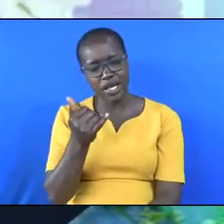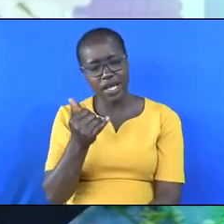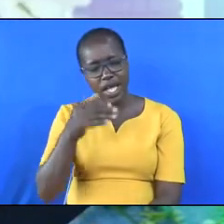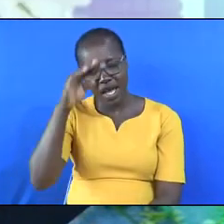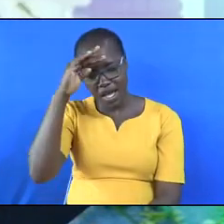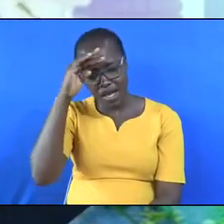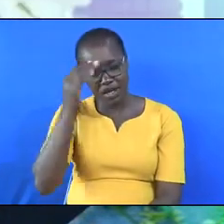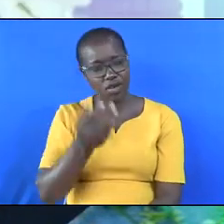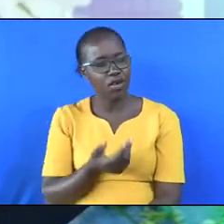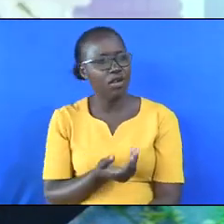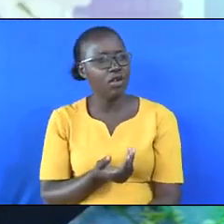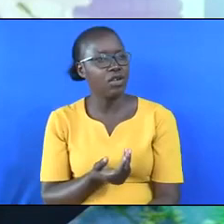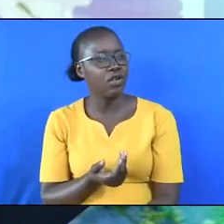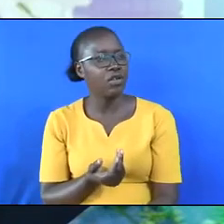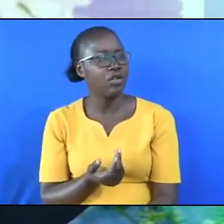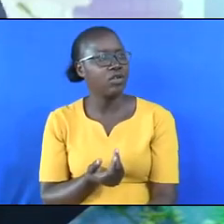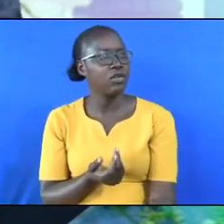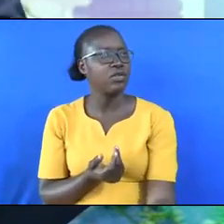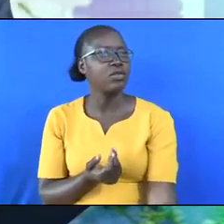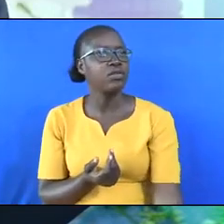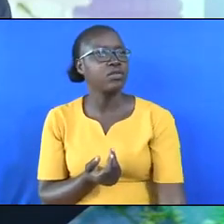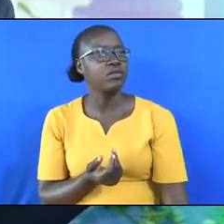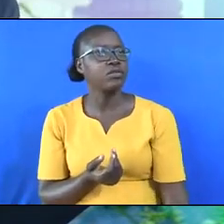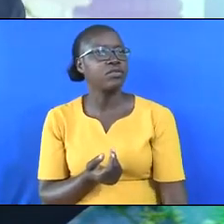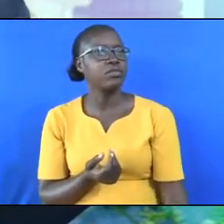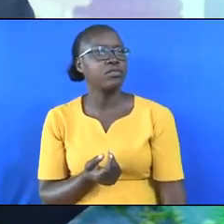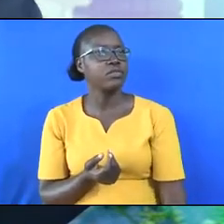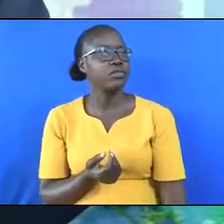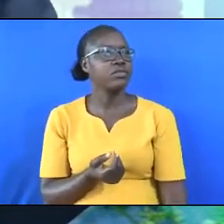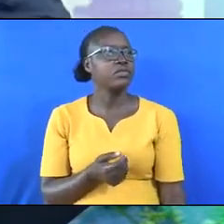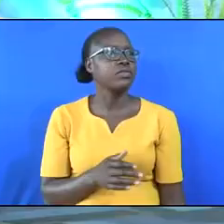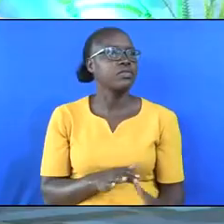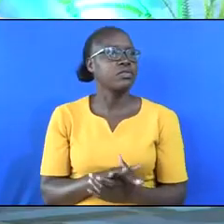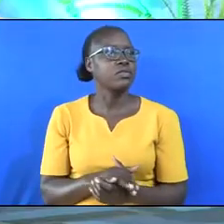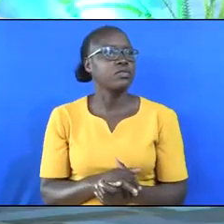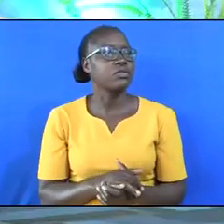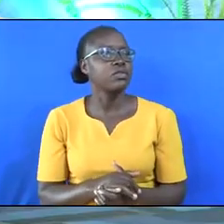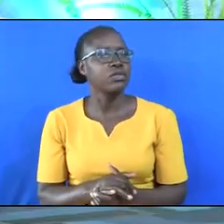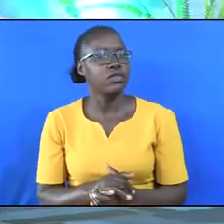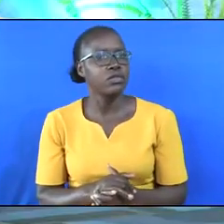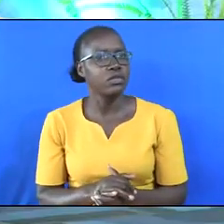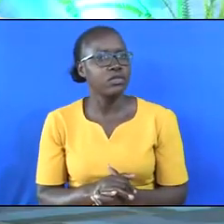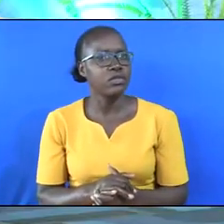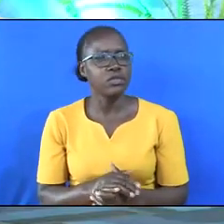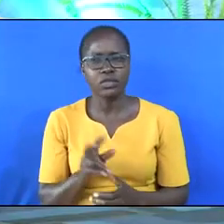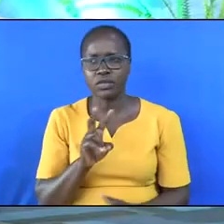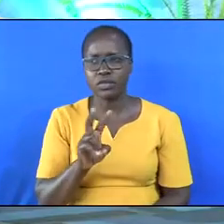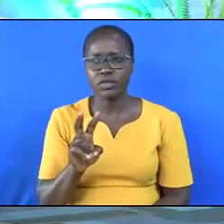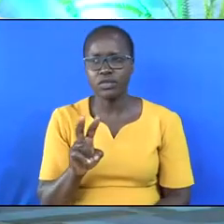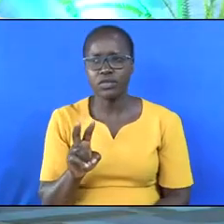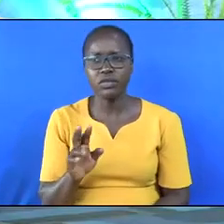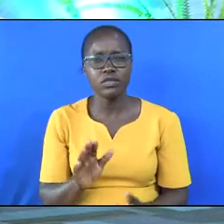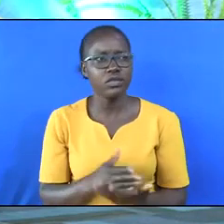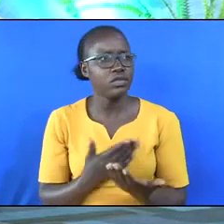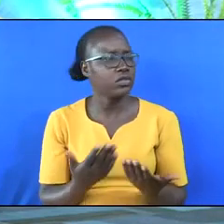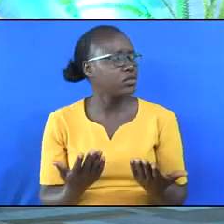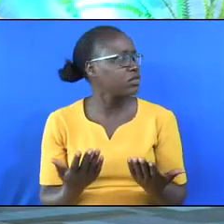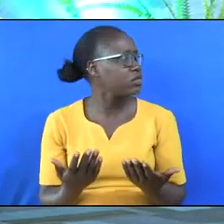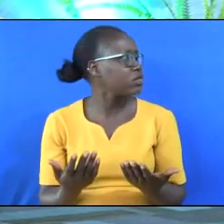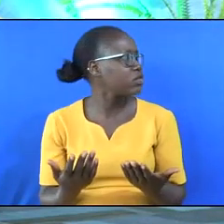When I was a medical student, one of my colleagues, when I was studying, I just saw some water flowing, some liquid flowing into my room.